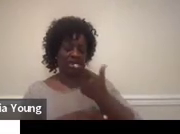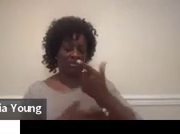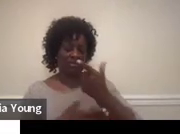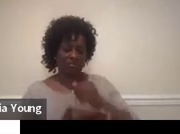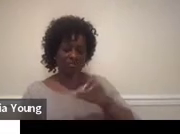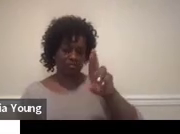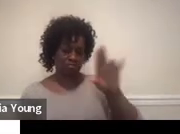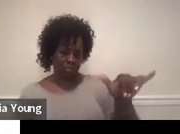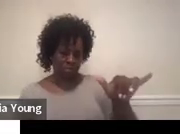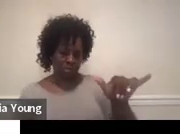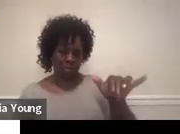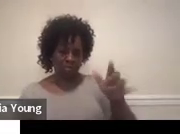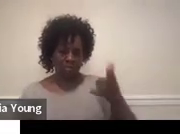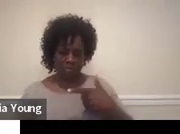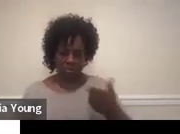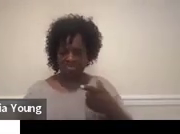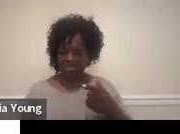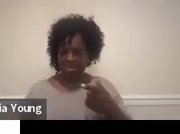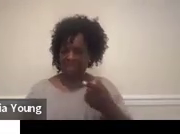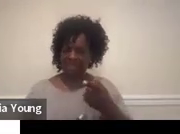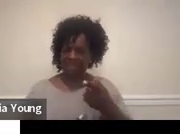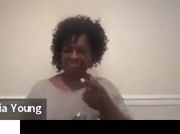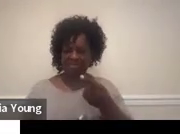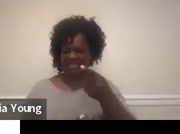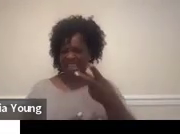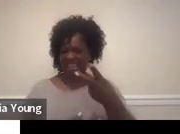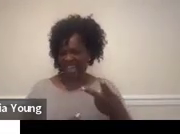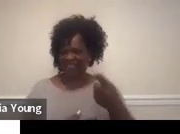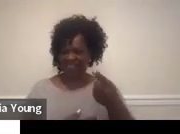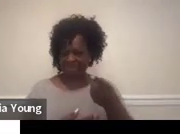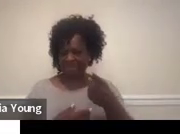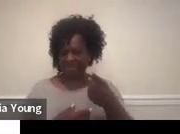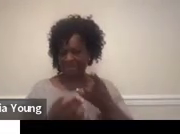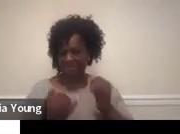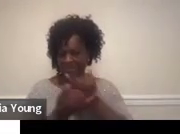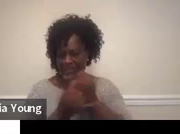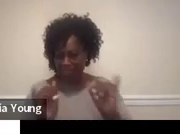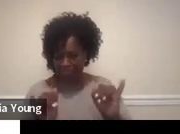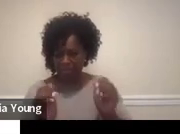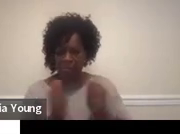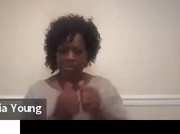-independently with a roommate in an assisted living apartment with support.